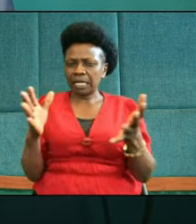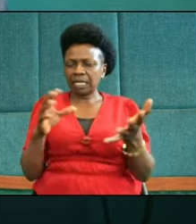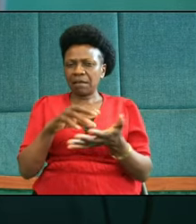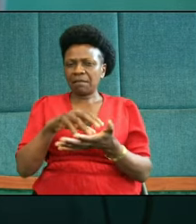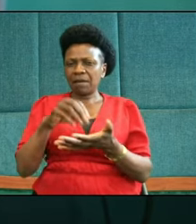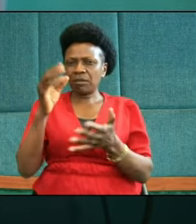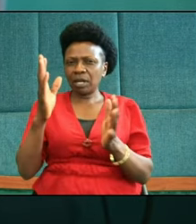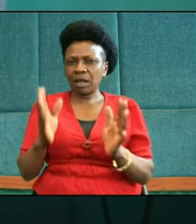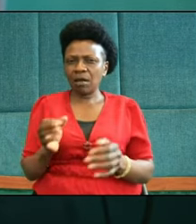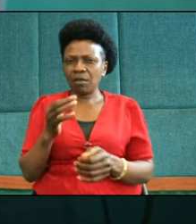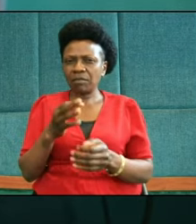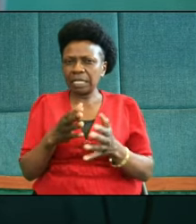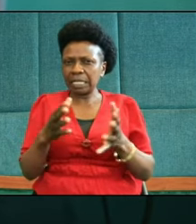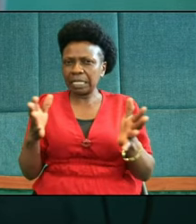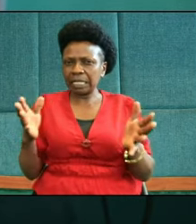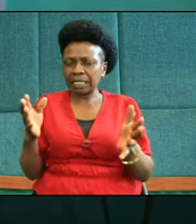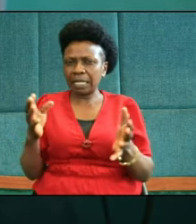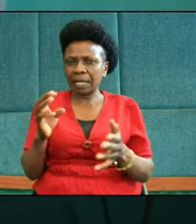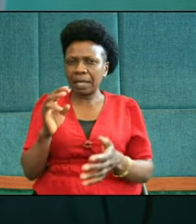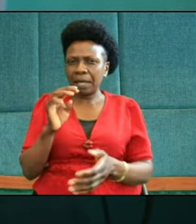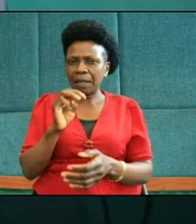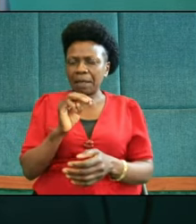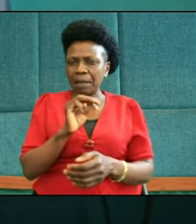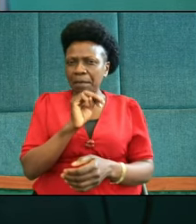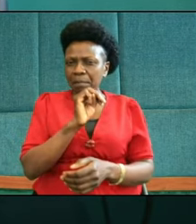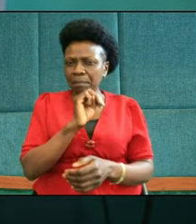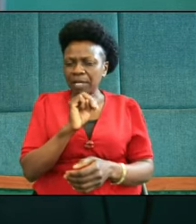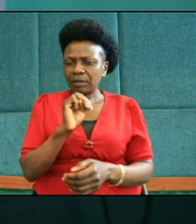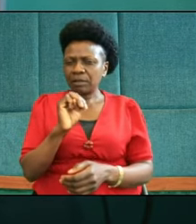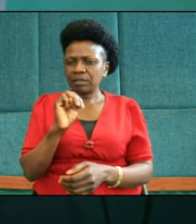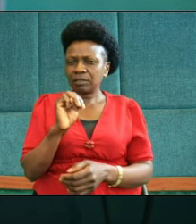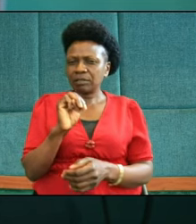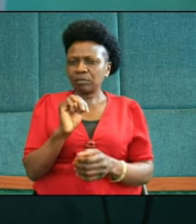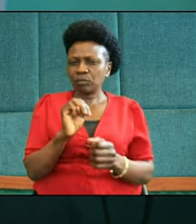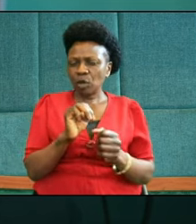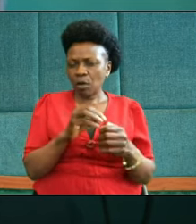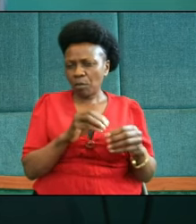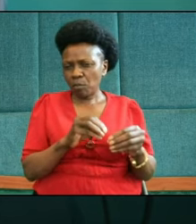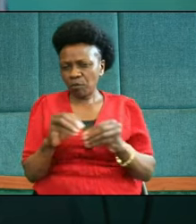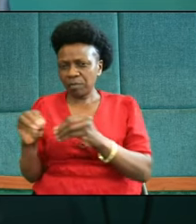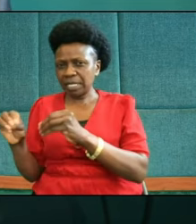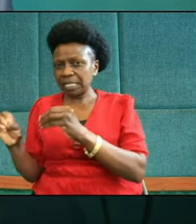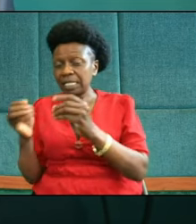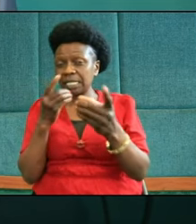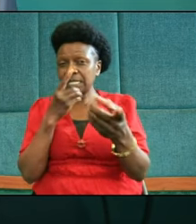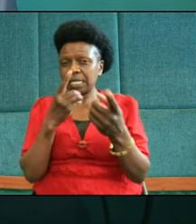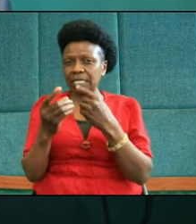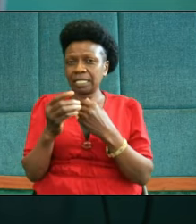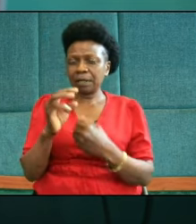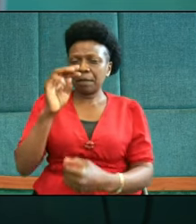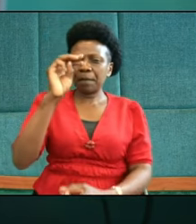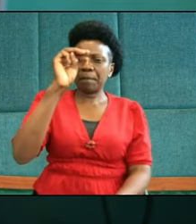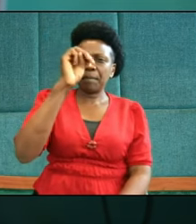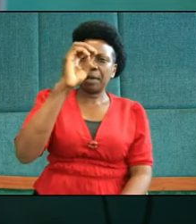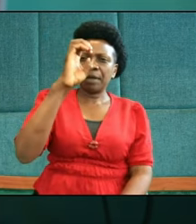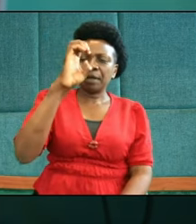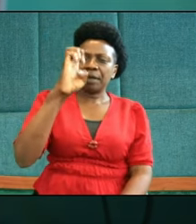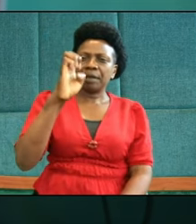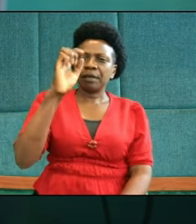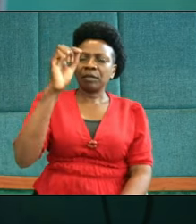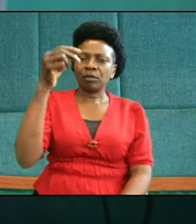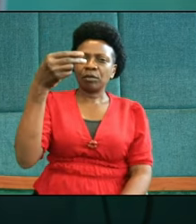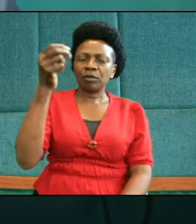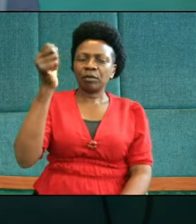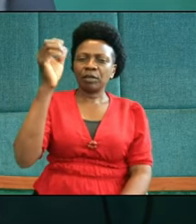of the great Methodist movement, Methodist Church, said, by the name of John Wesley,